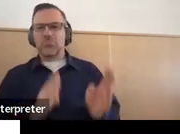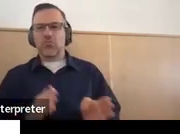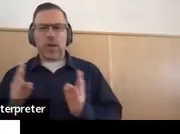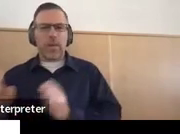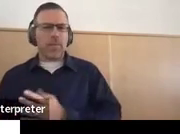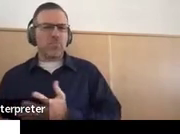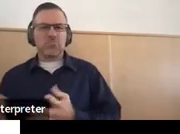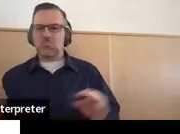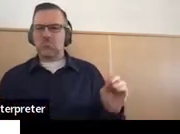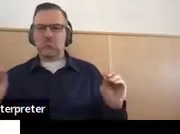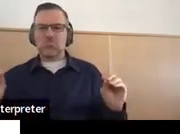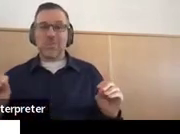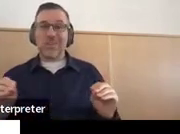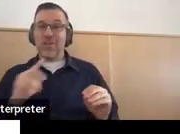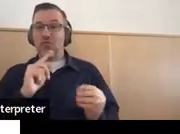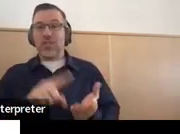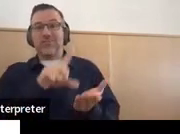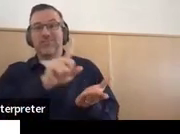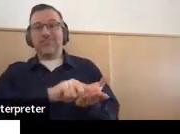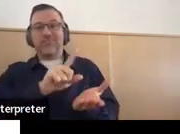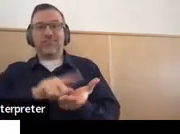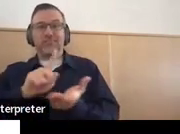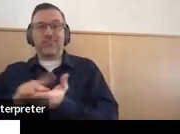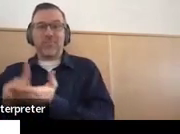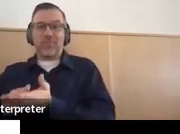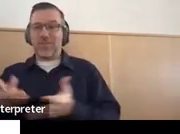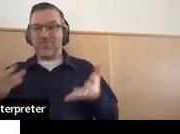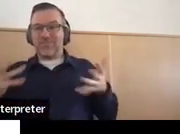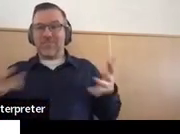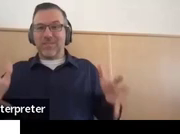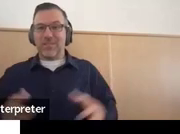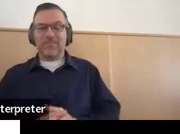you know, just printing things off that you really need to do.